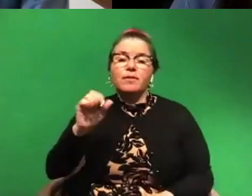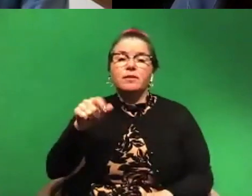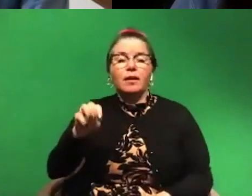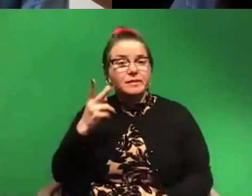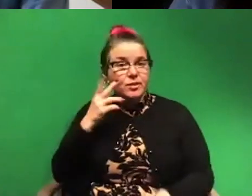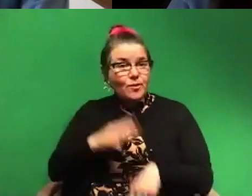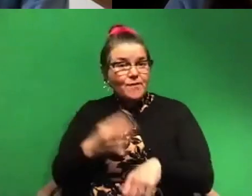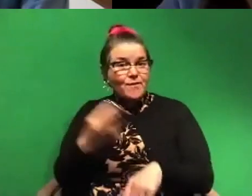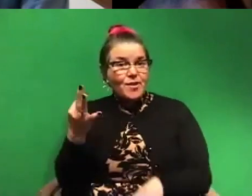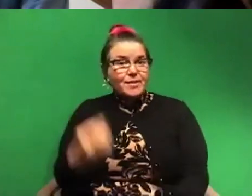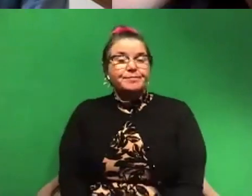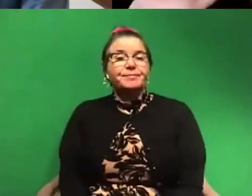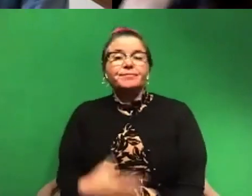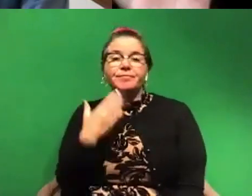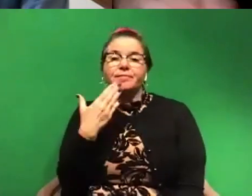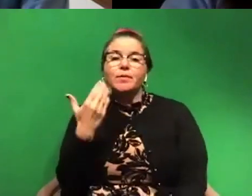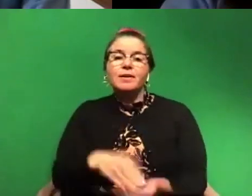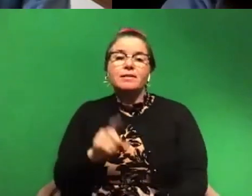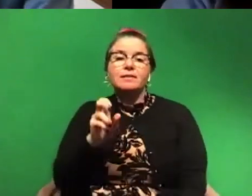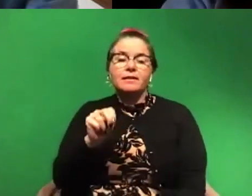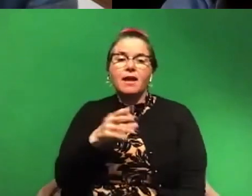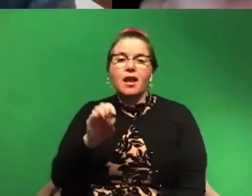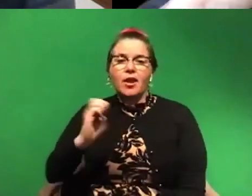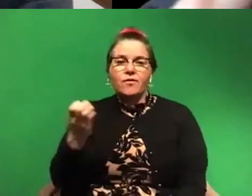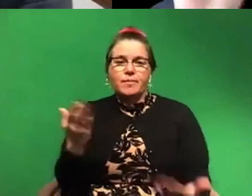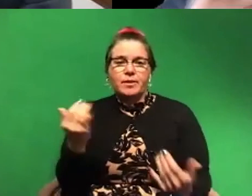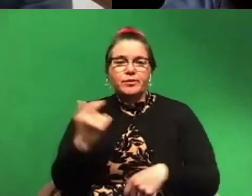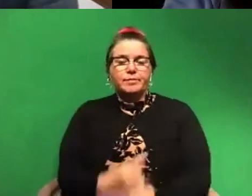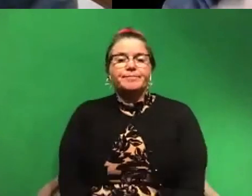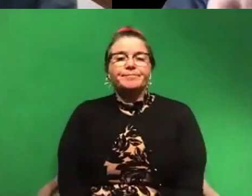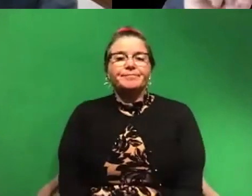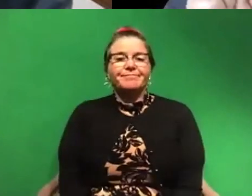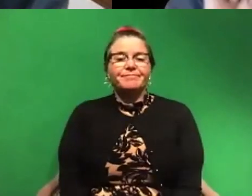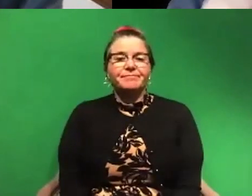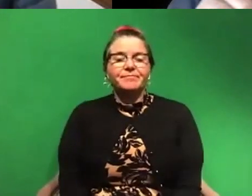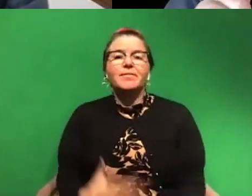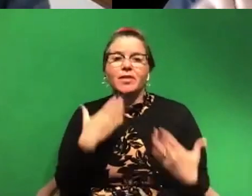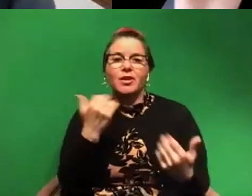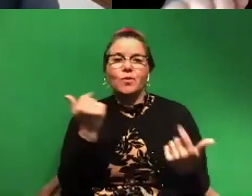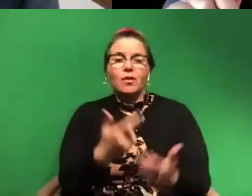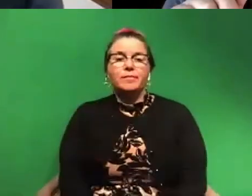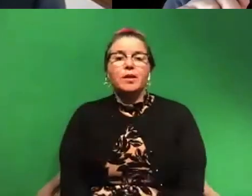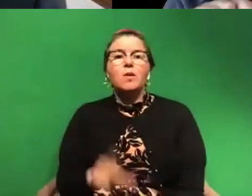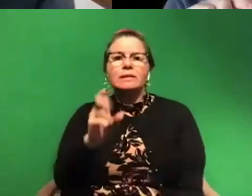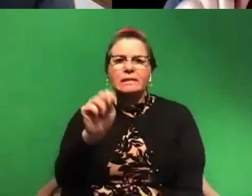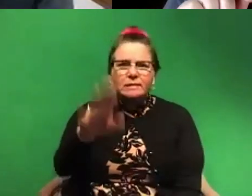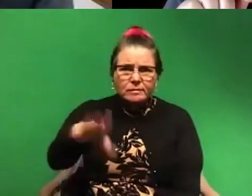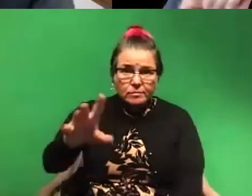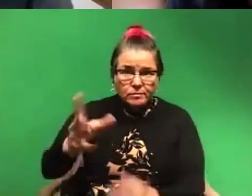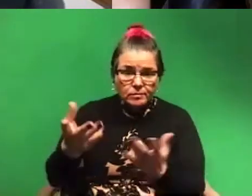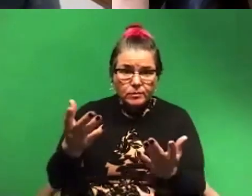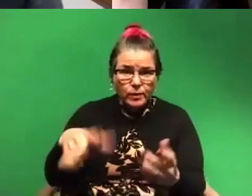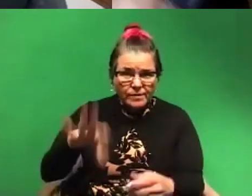and thank you again to Dean and Aaron, uh, for being with us today. And thank you all. Oh, Dean, is there anywhere that we can find you on